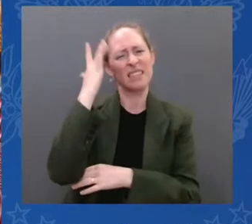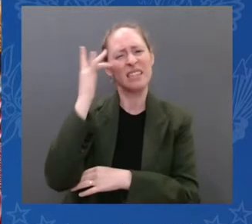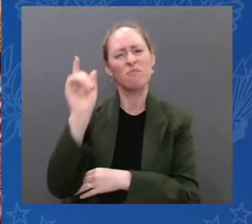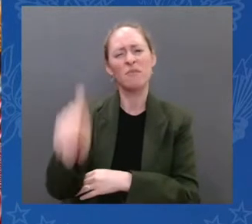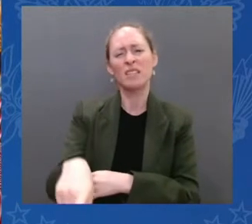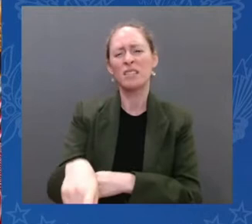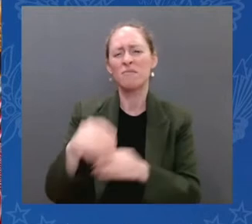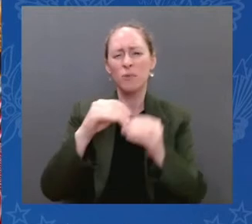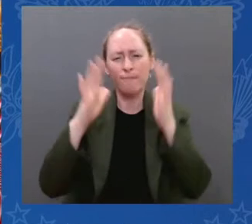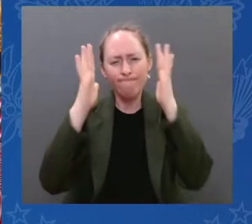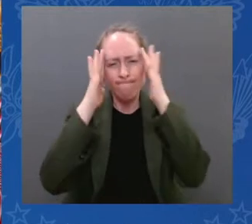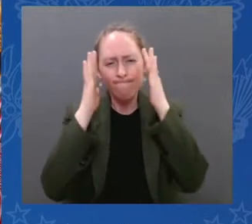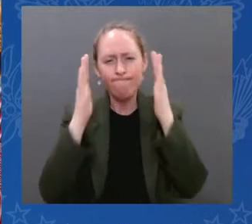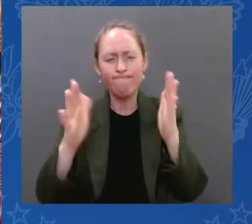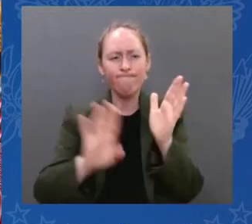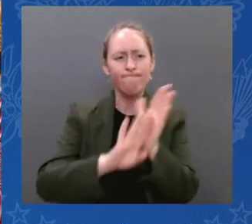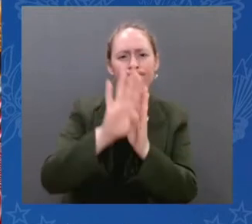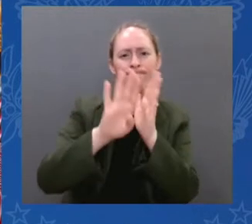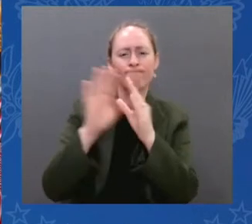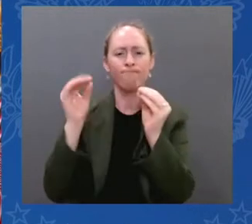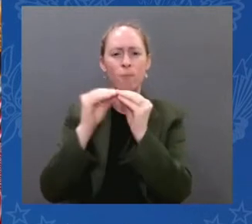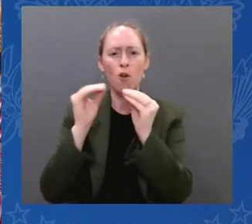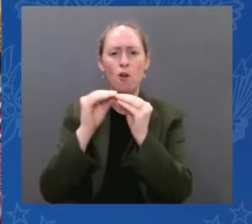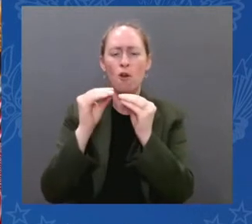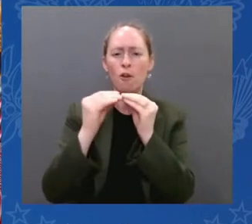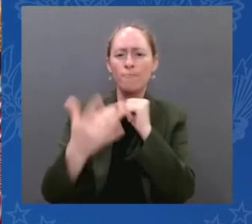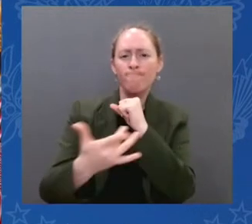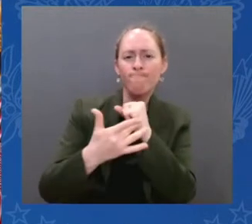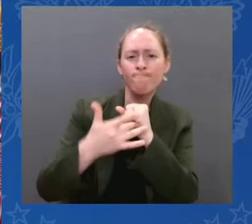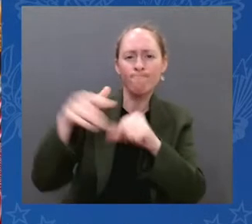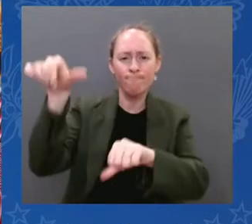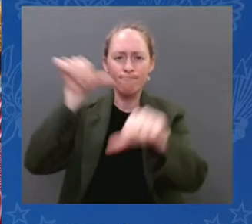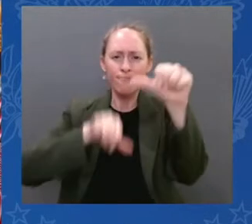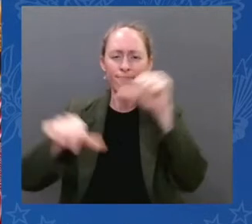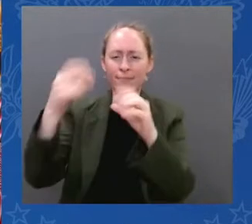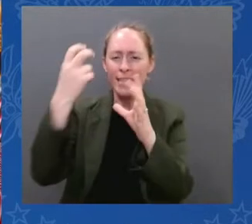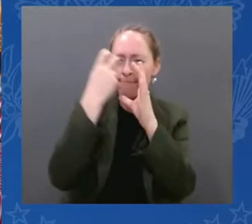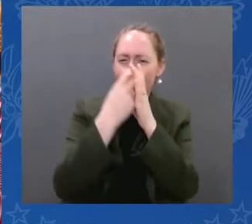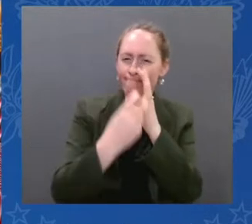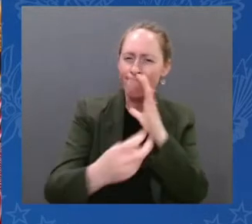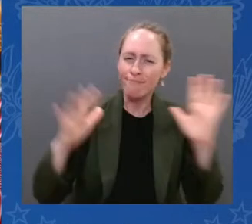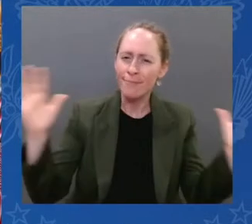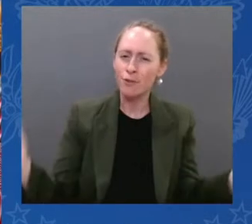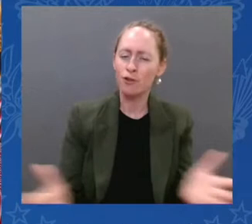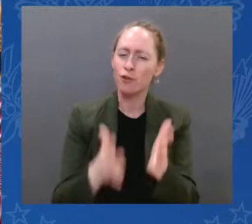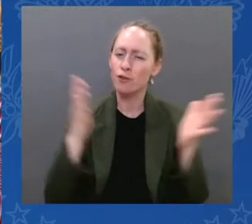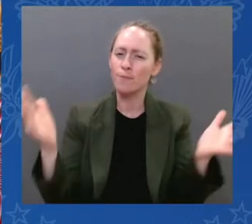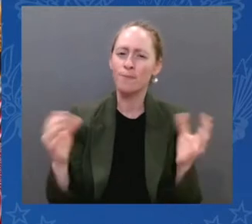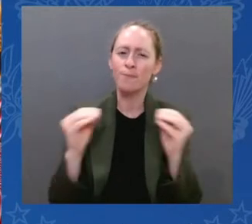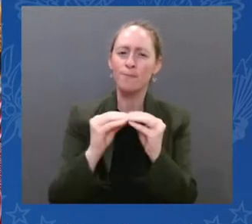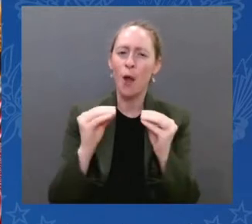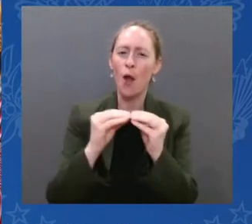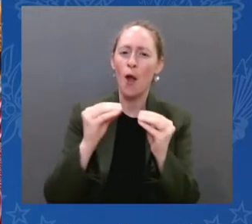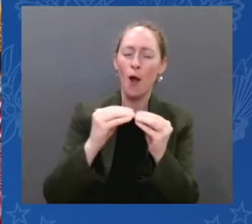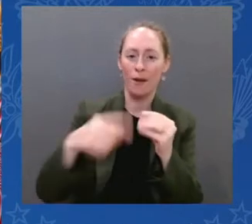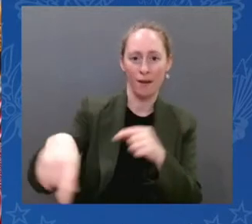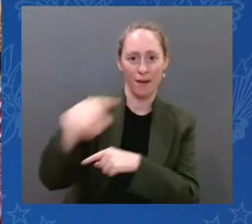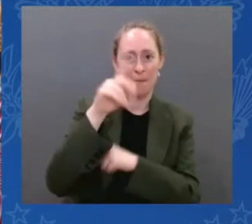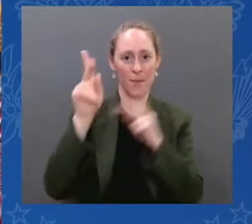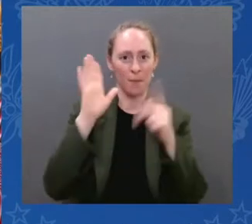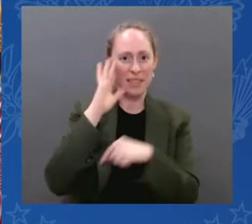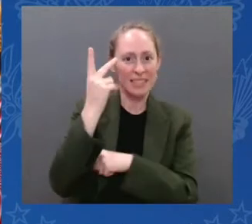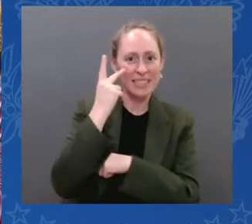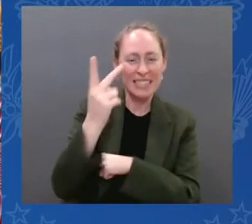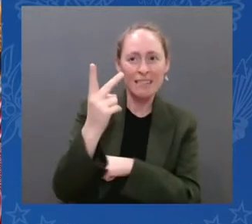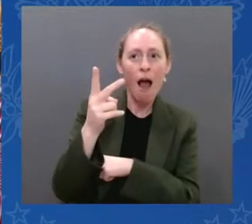the world that America can do big things, and they remind the American people, especially our children, that there's